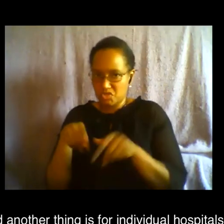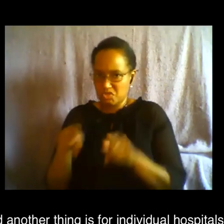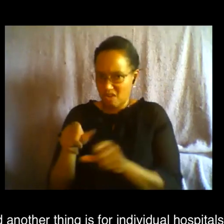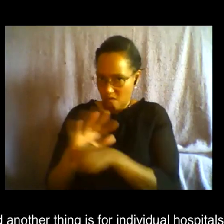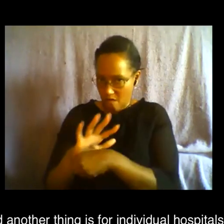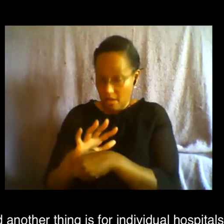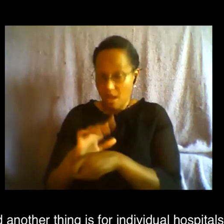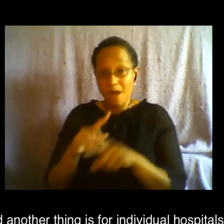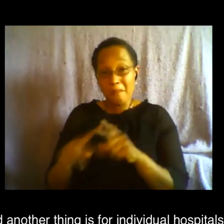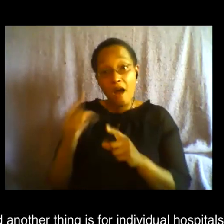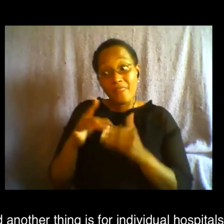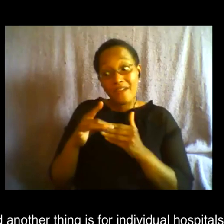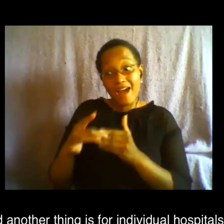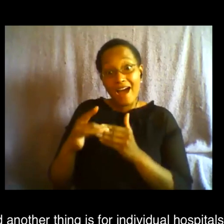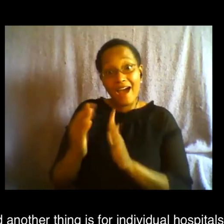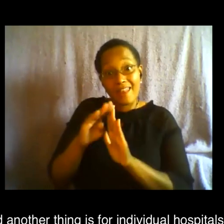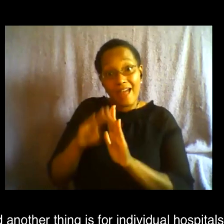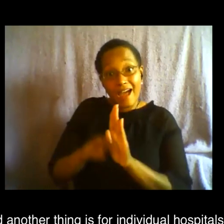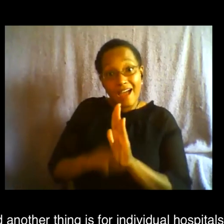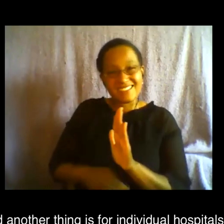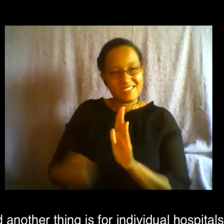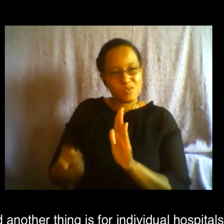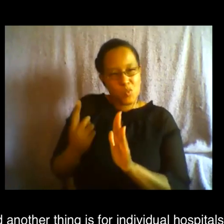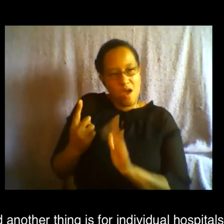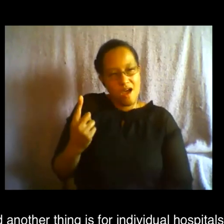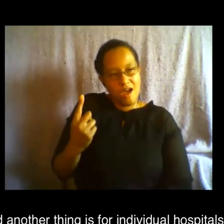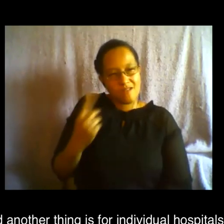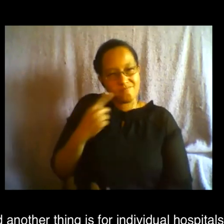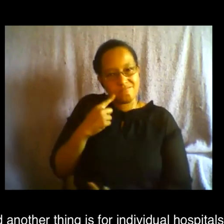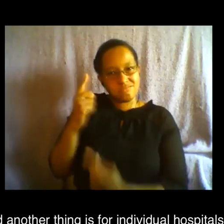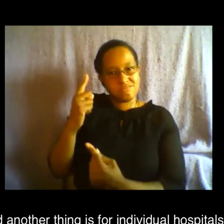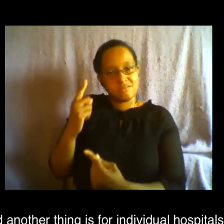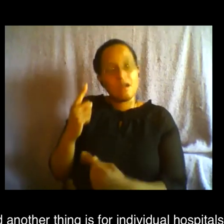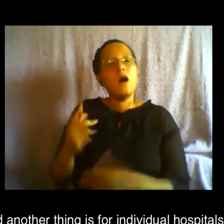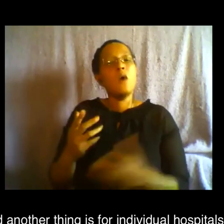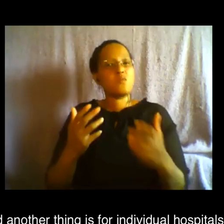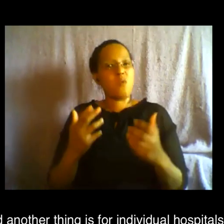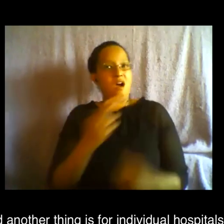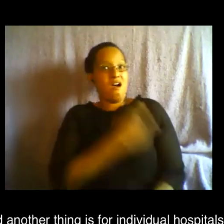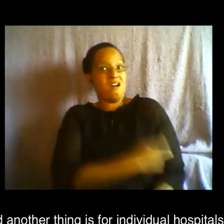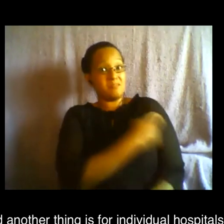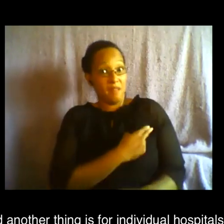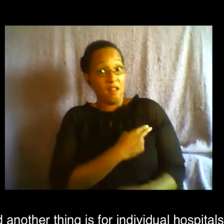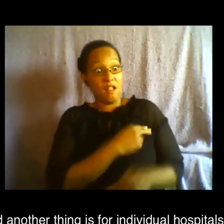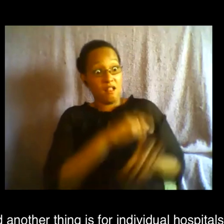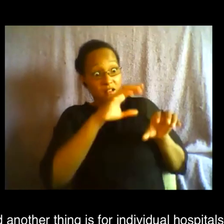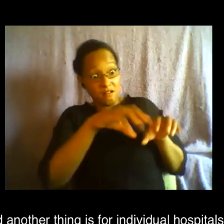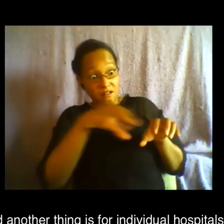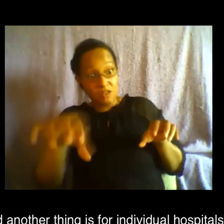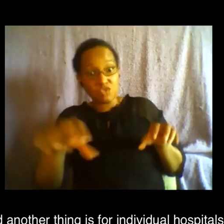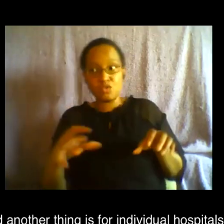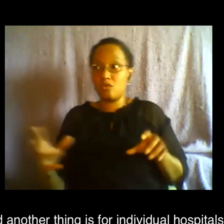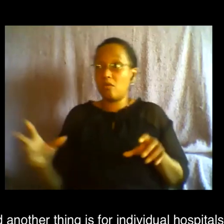are one thing and uh another thing is for individual hospitals to implement those guidelines so now we ask